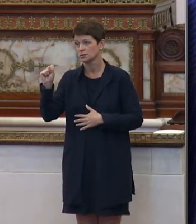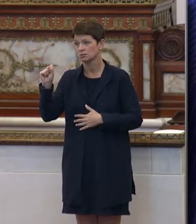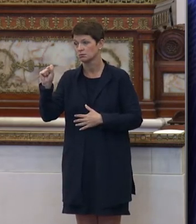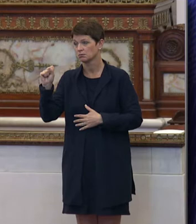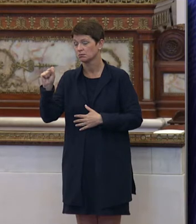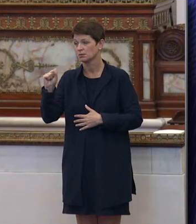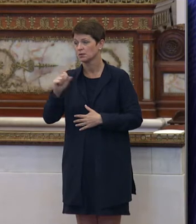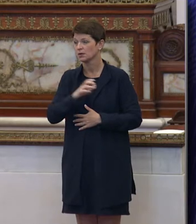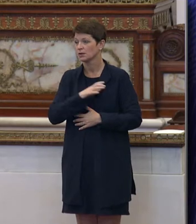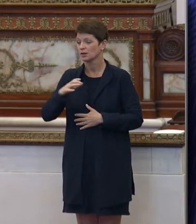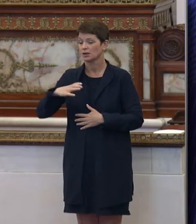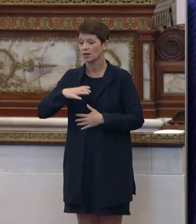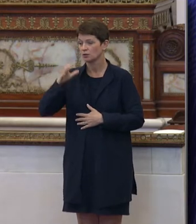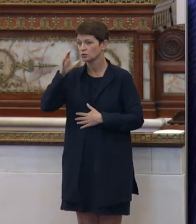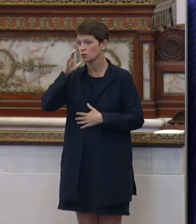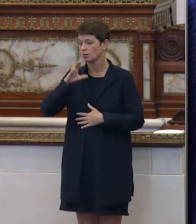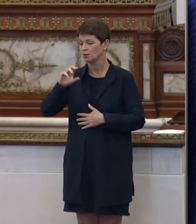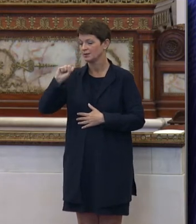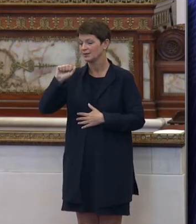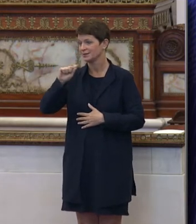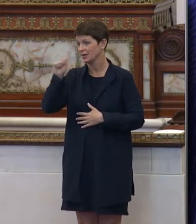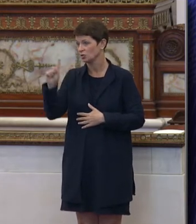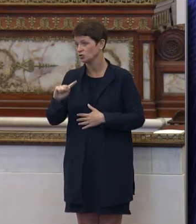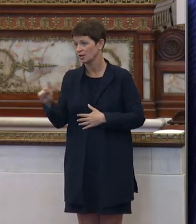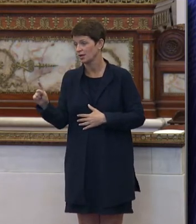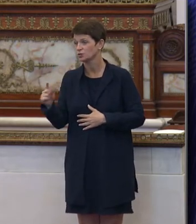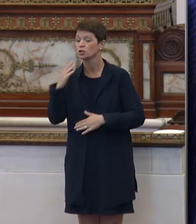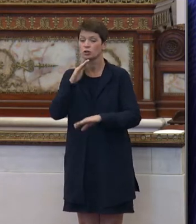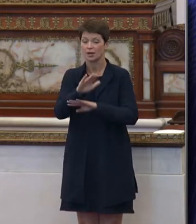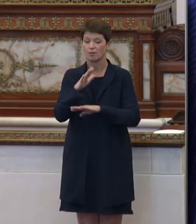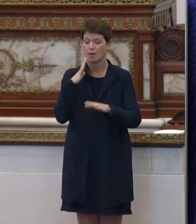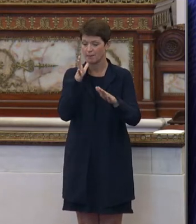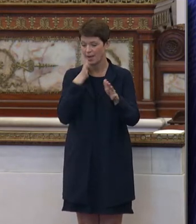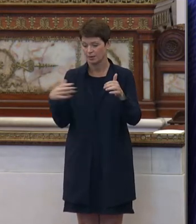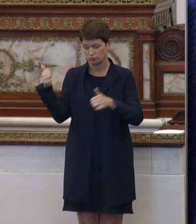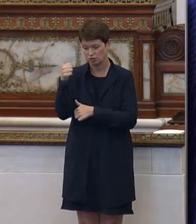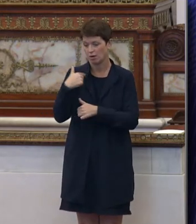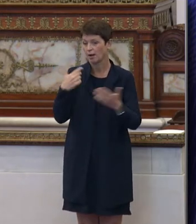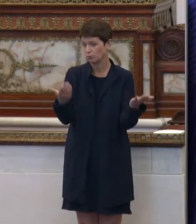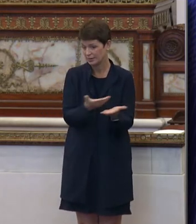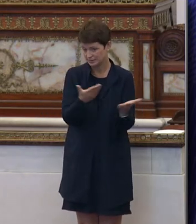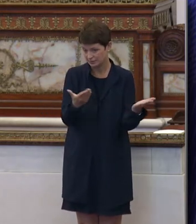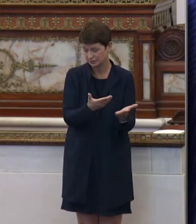Councilmember Sanchez. Good afternoon, Madam Chair. I'm present.